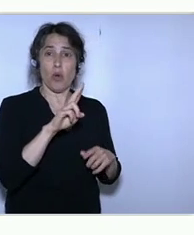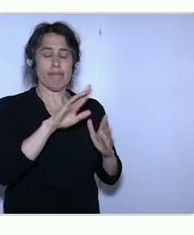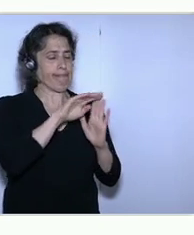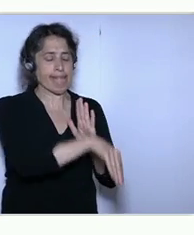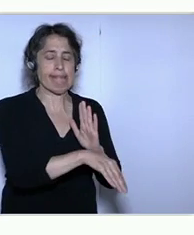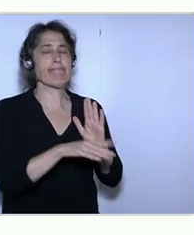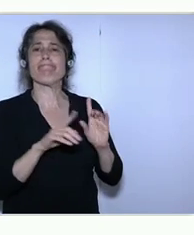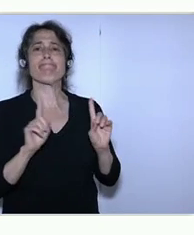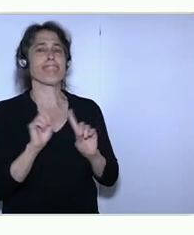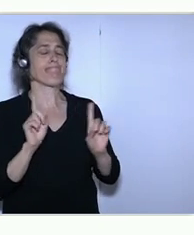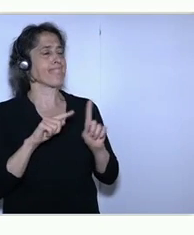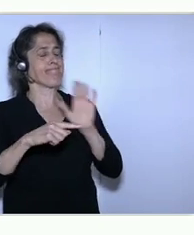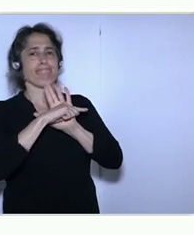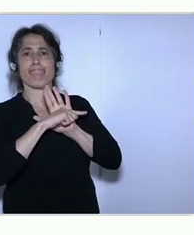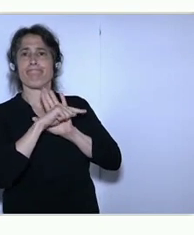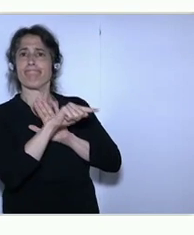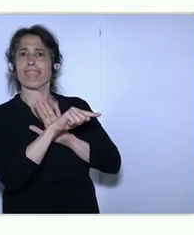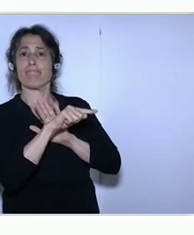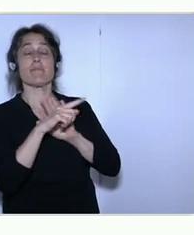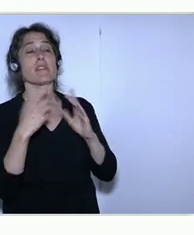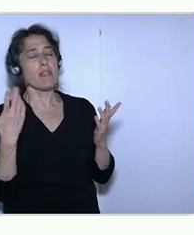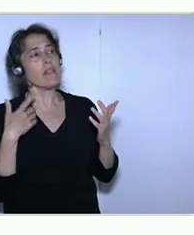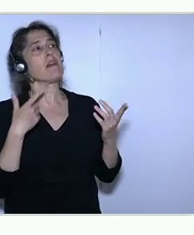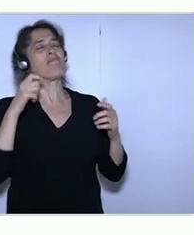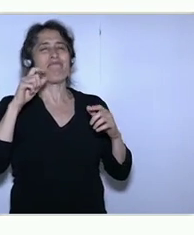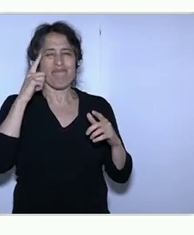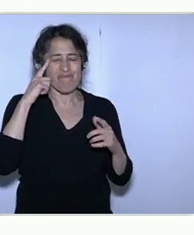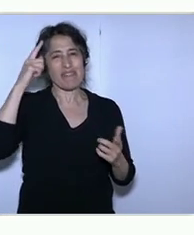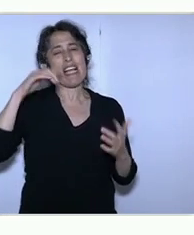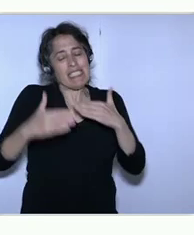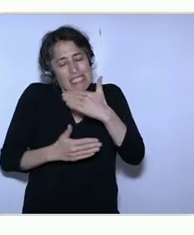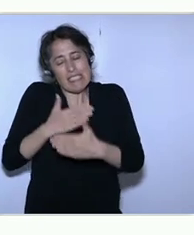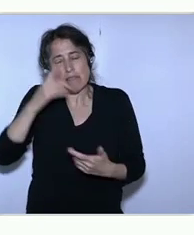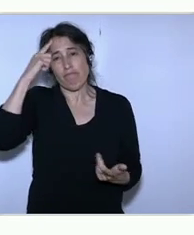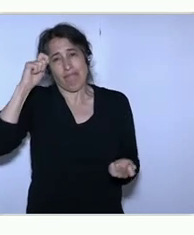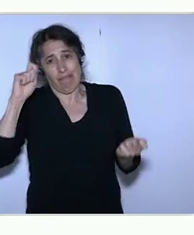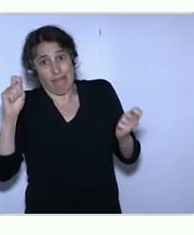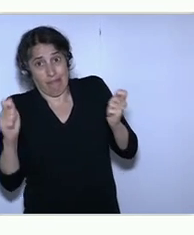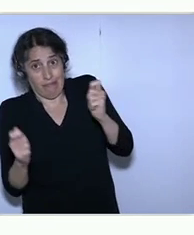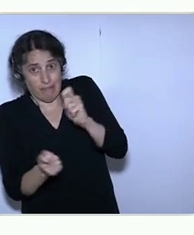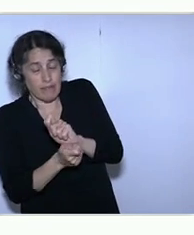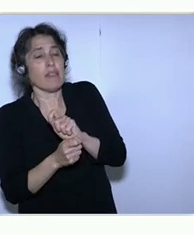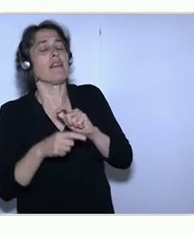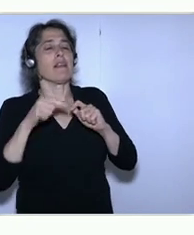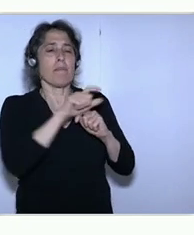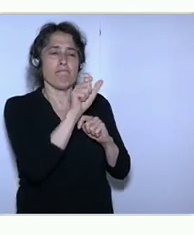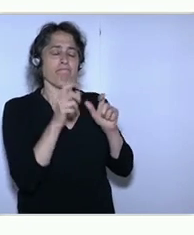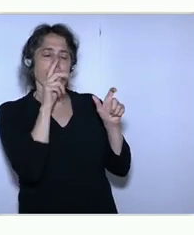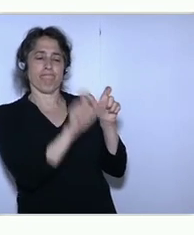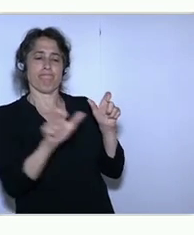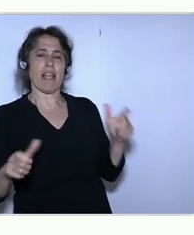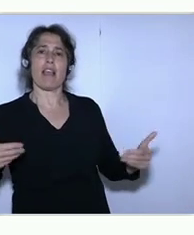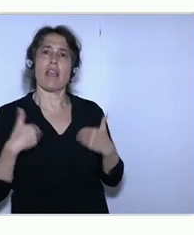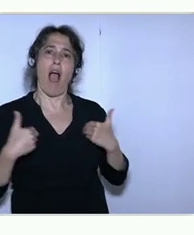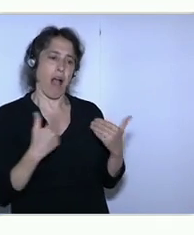for employers especially, to look at time spent, especially by young people, in pursuing a